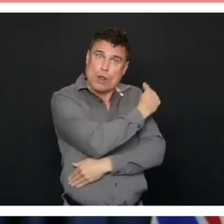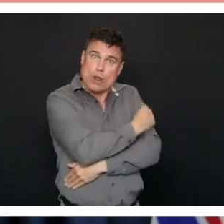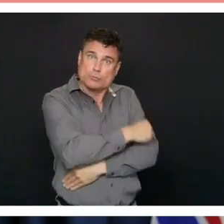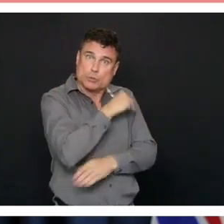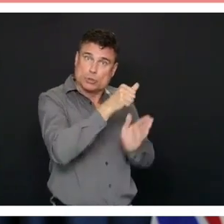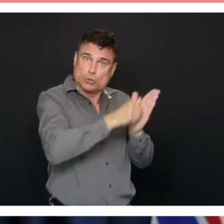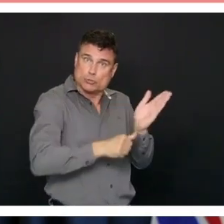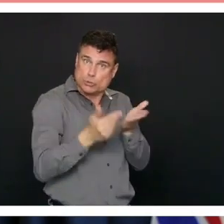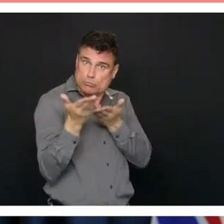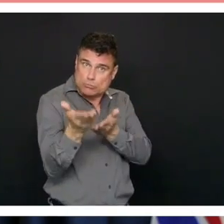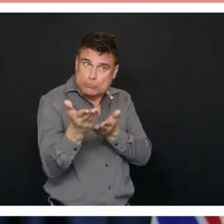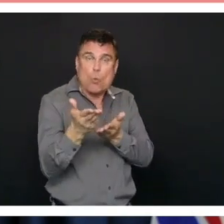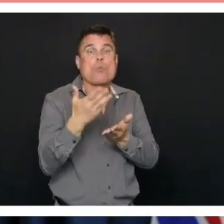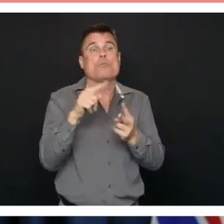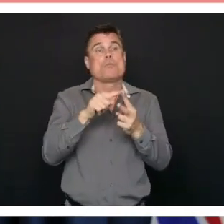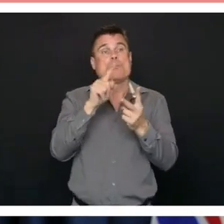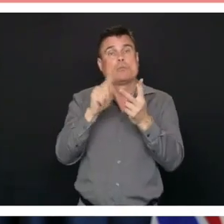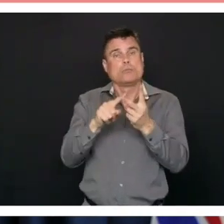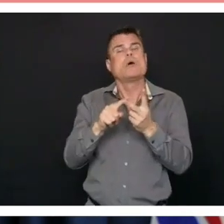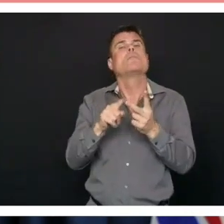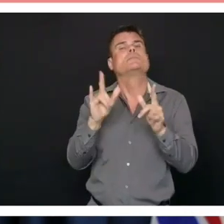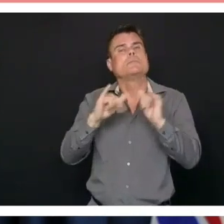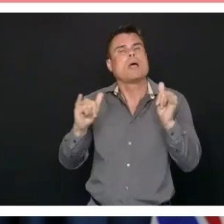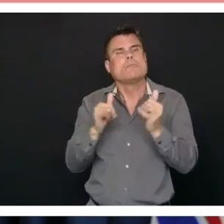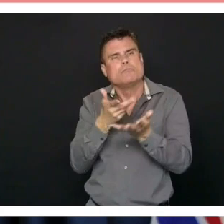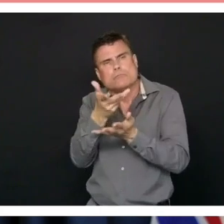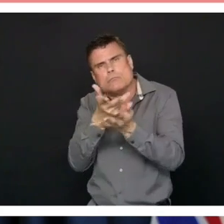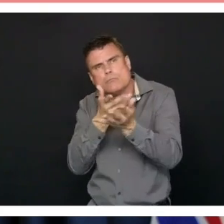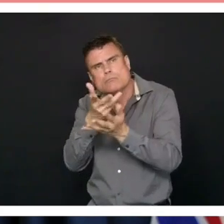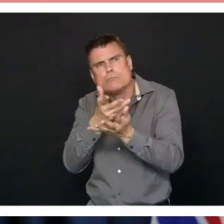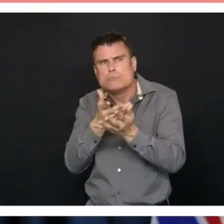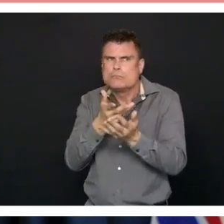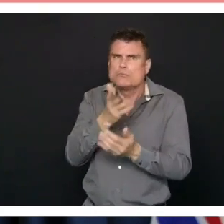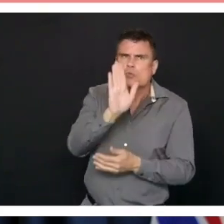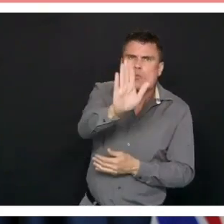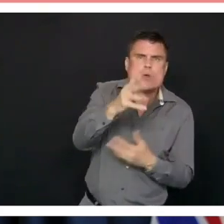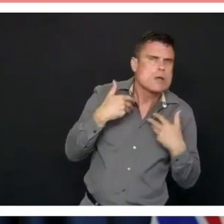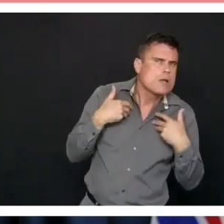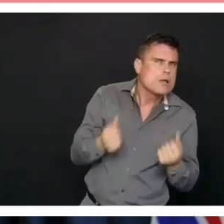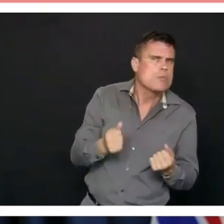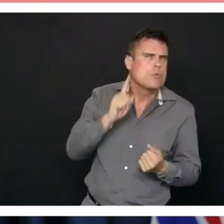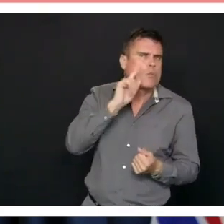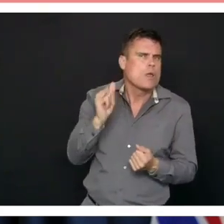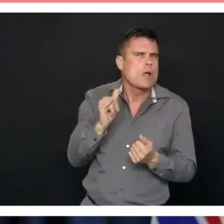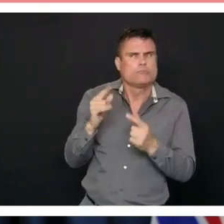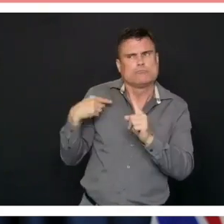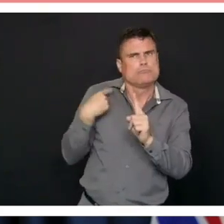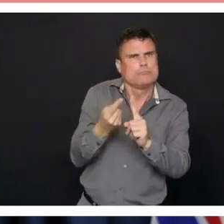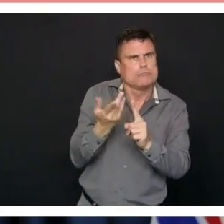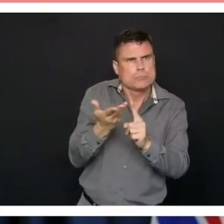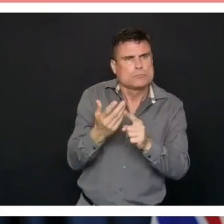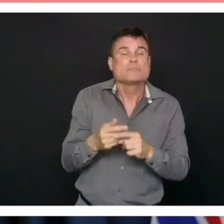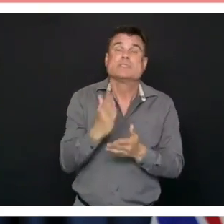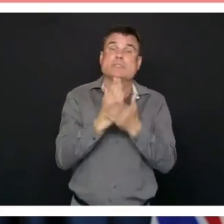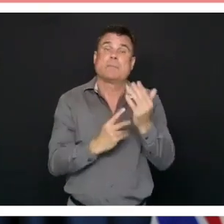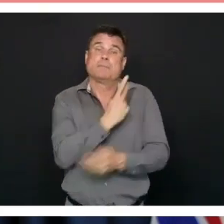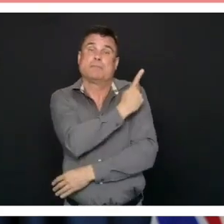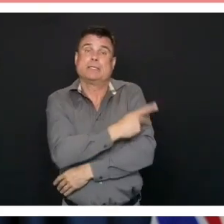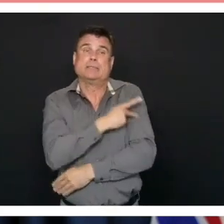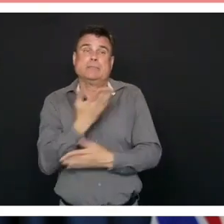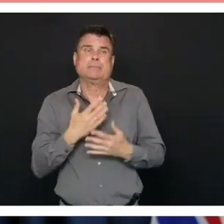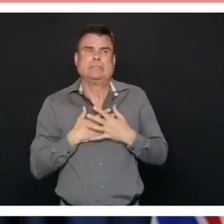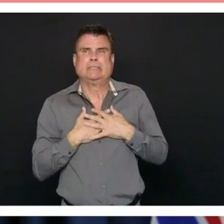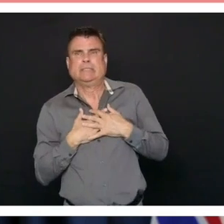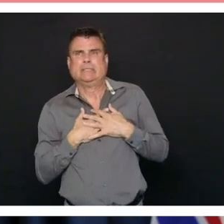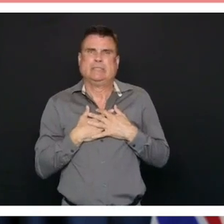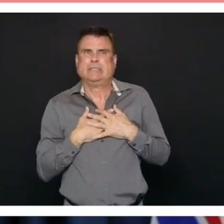them about that there will be some people who are naturally reluctant I think you'll know for our daily briefings that we've gone